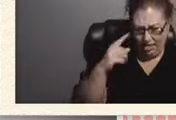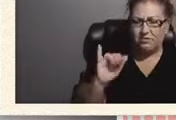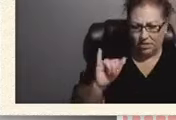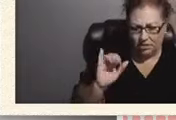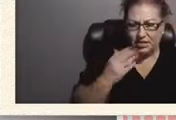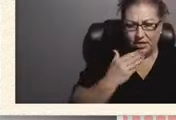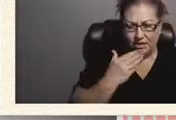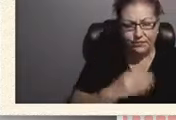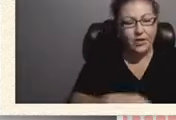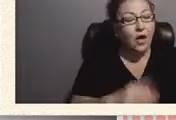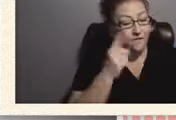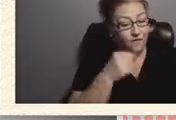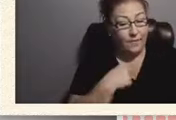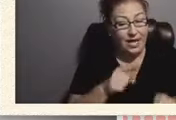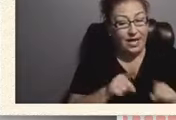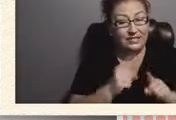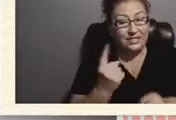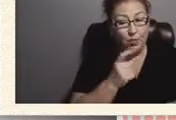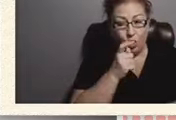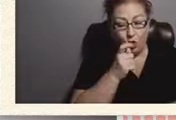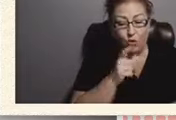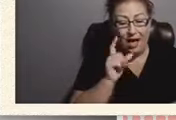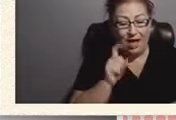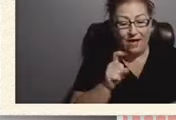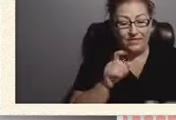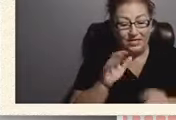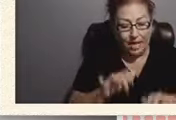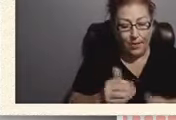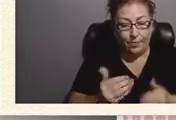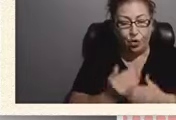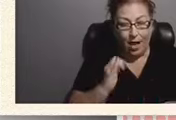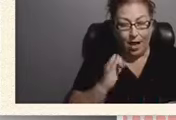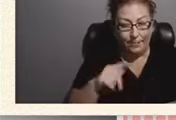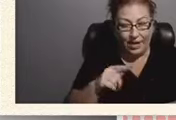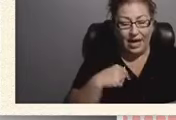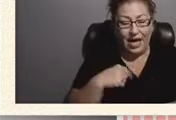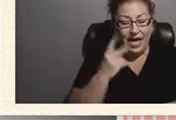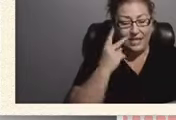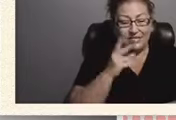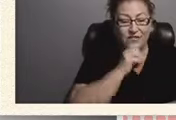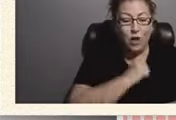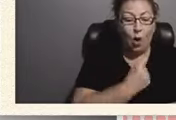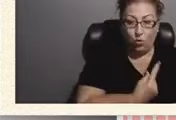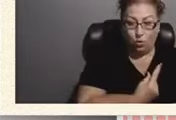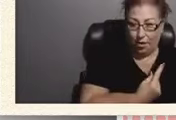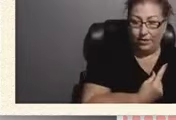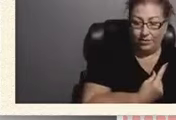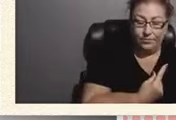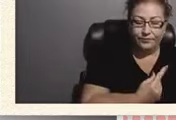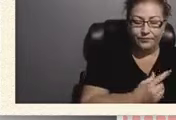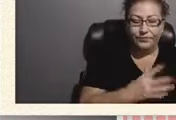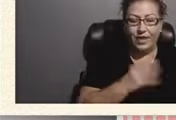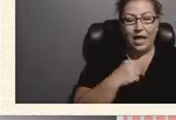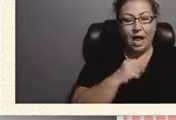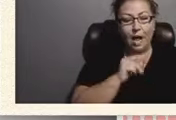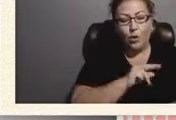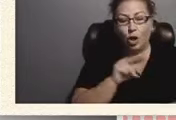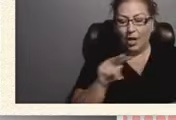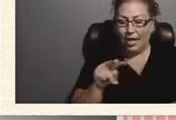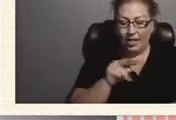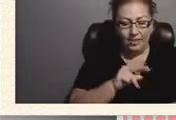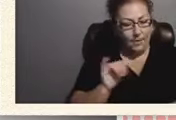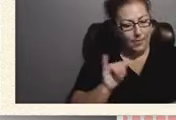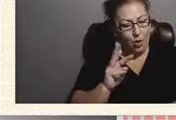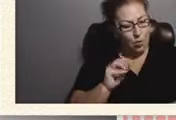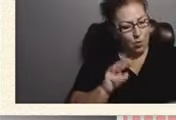somebody who's having to type up the new iep and i get to see the old ones and i'm looking at them i'm just like wow the